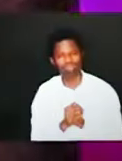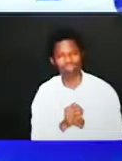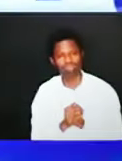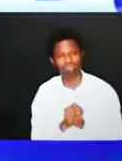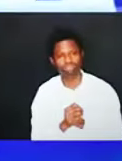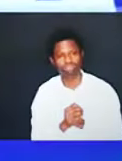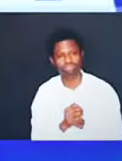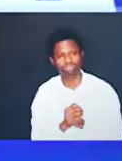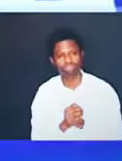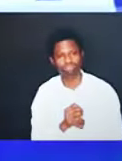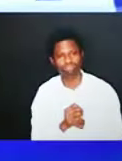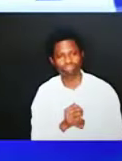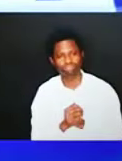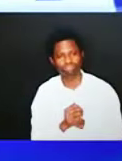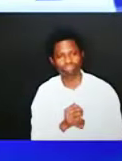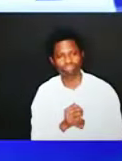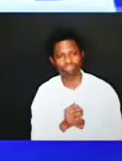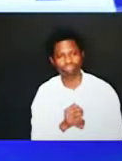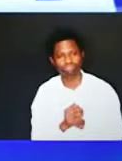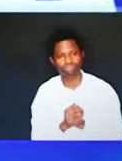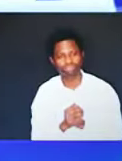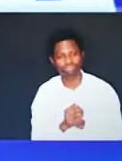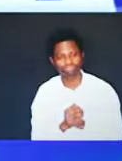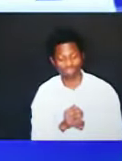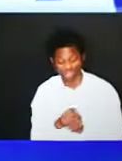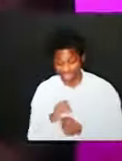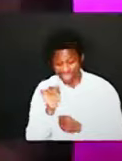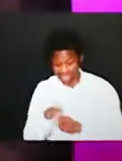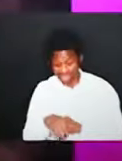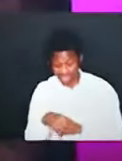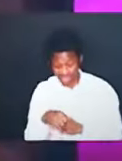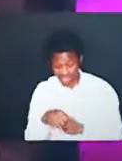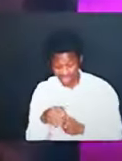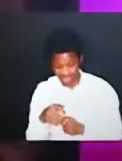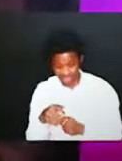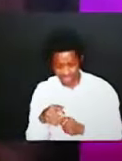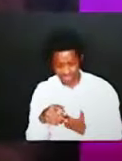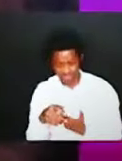God this one was prophetic concerning Jesus the